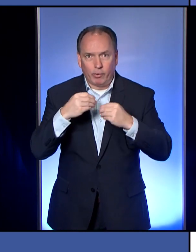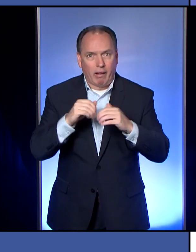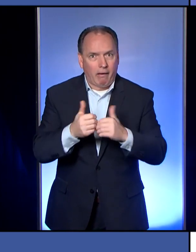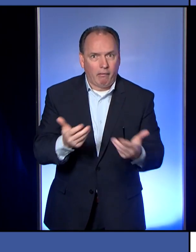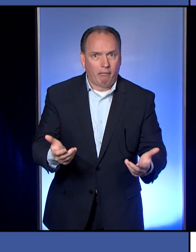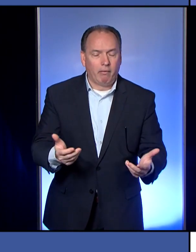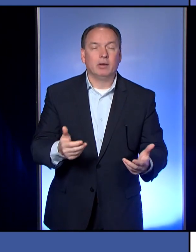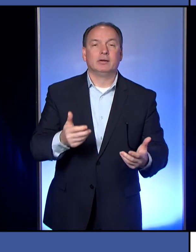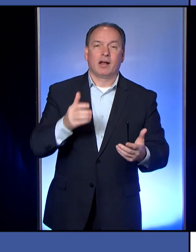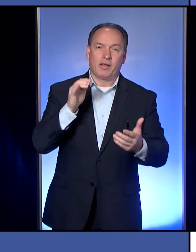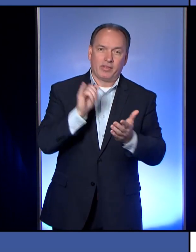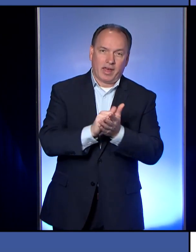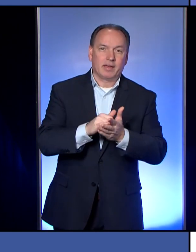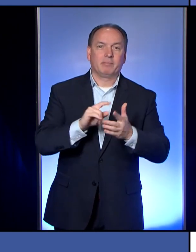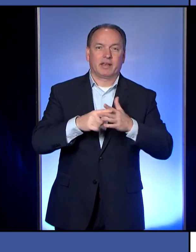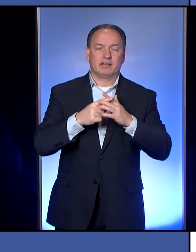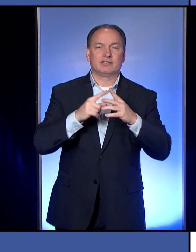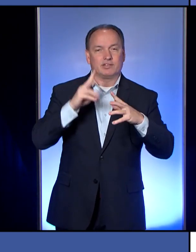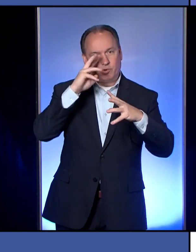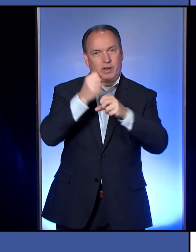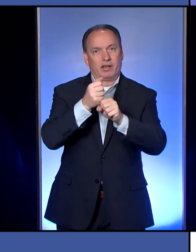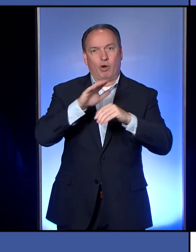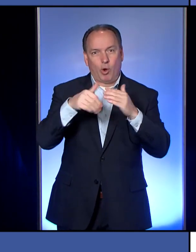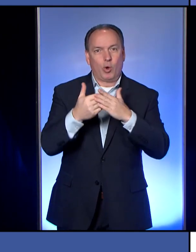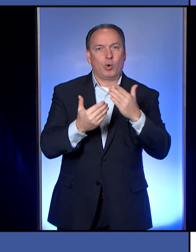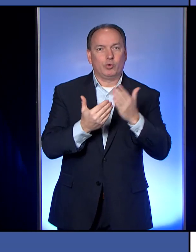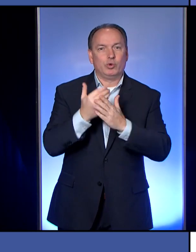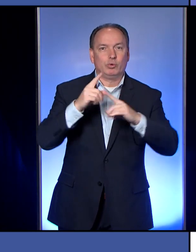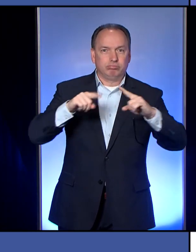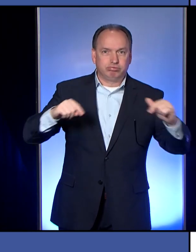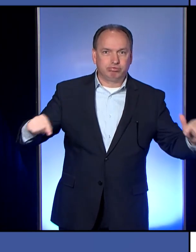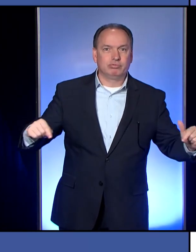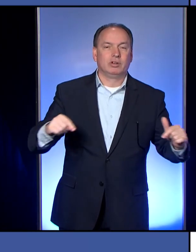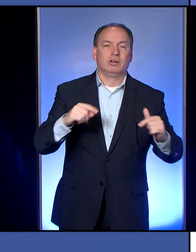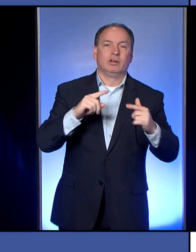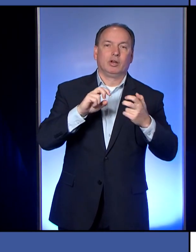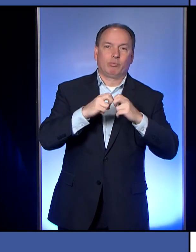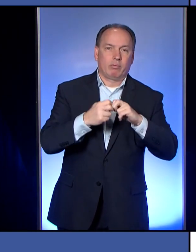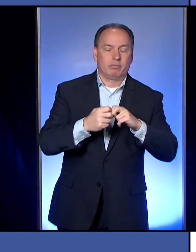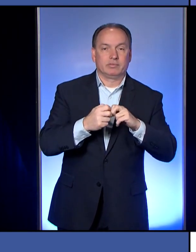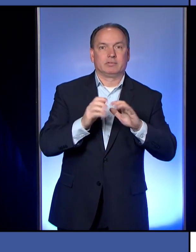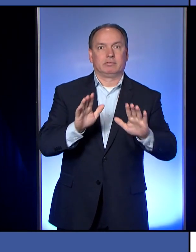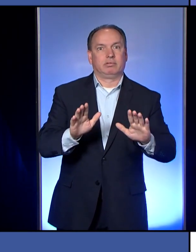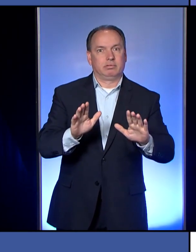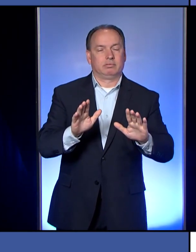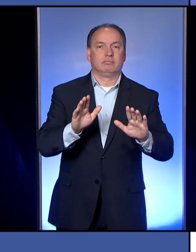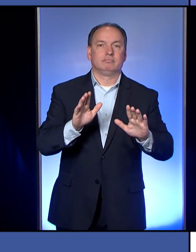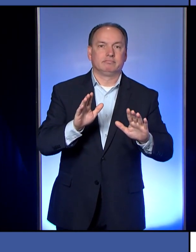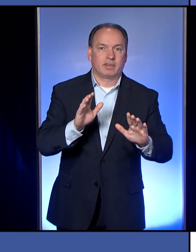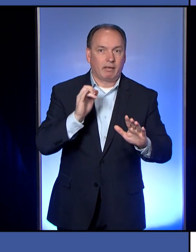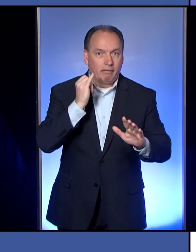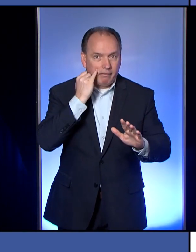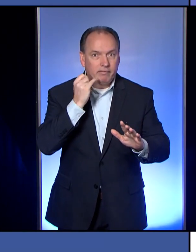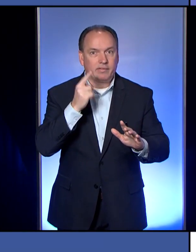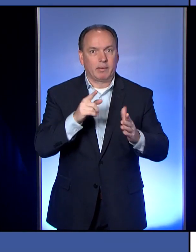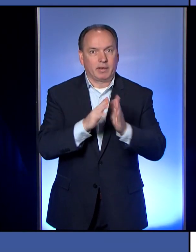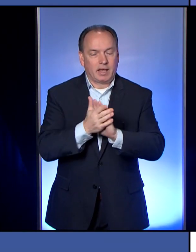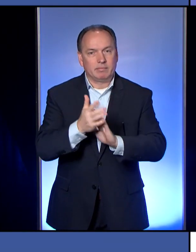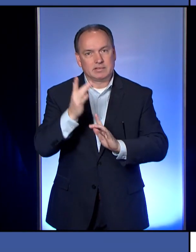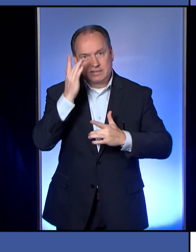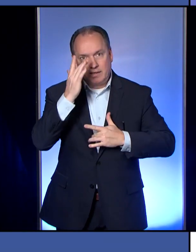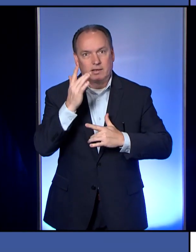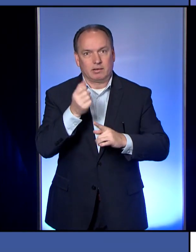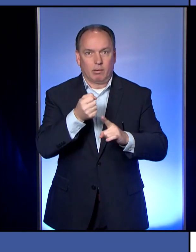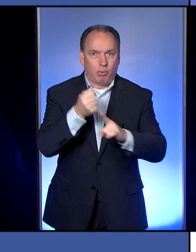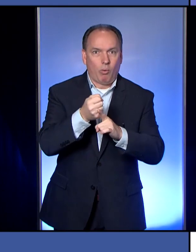that just begins to create a whole other myriad of problems, not even to begin to speak if by chance they did get sick and are